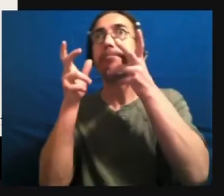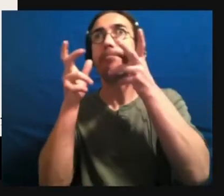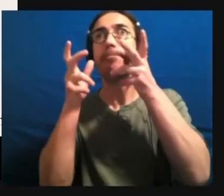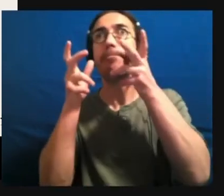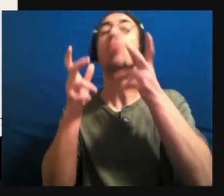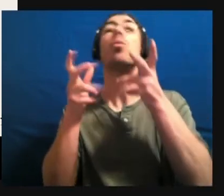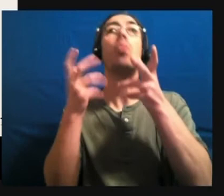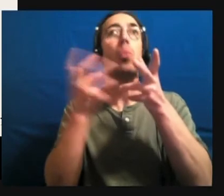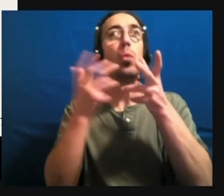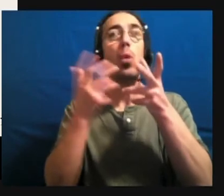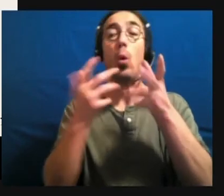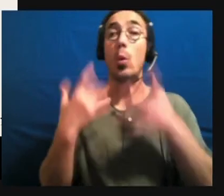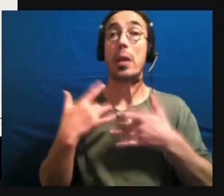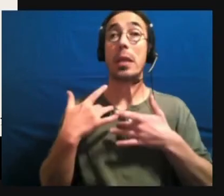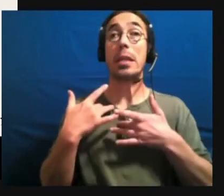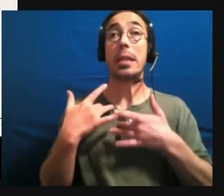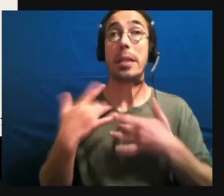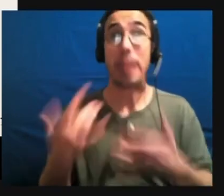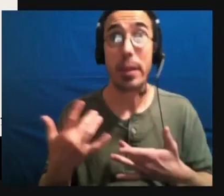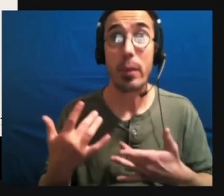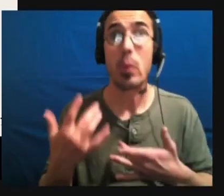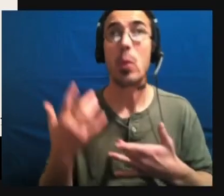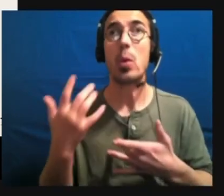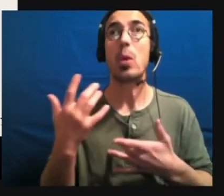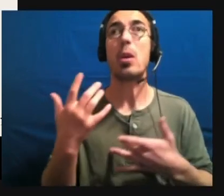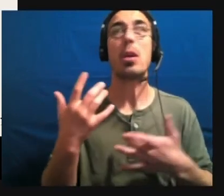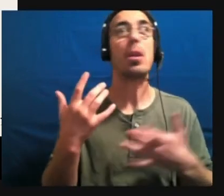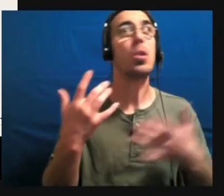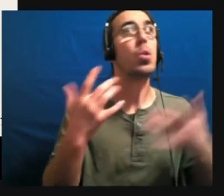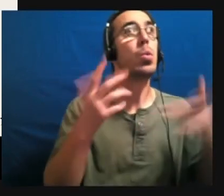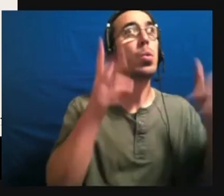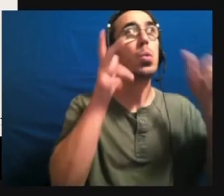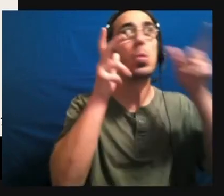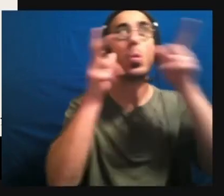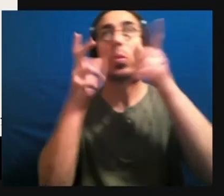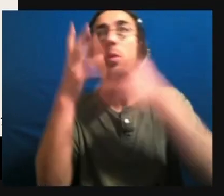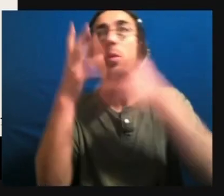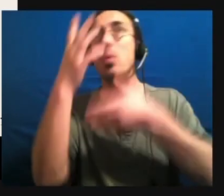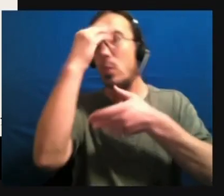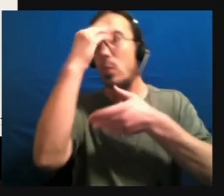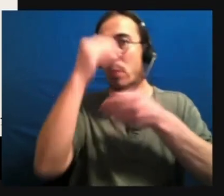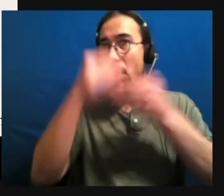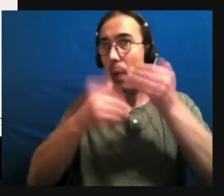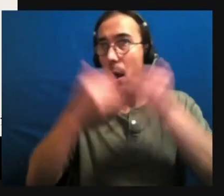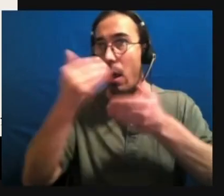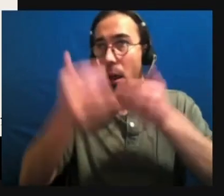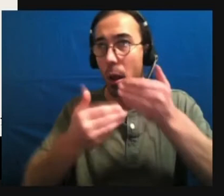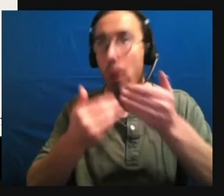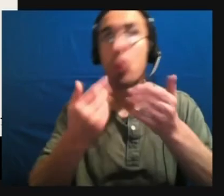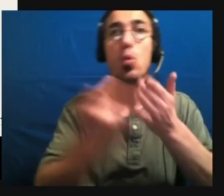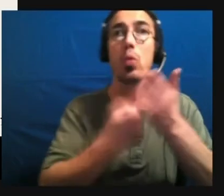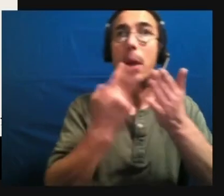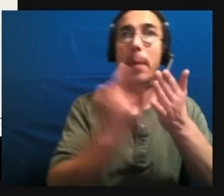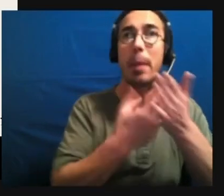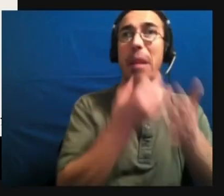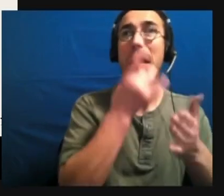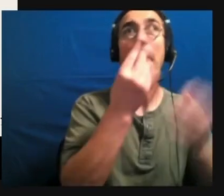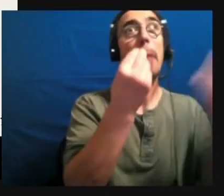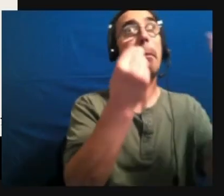sensitive to sensory input of all kinds. So lighting, um,